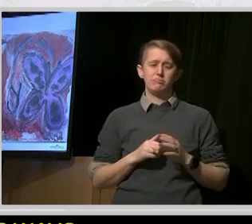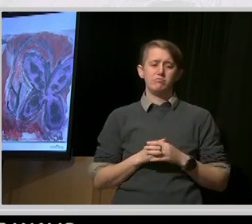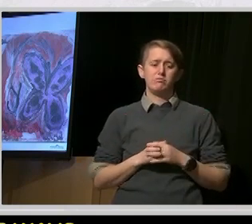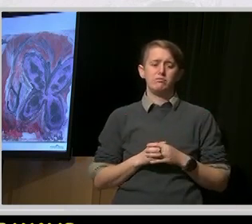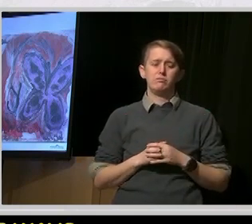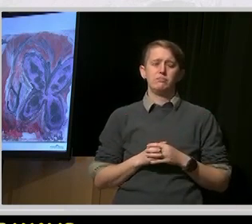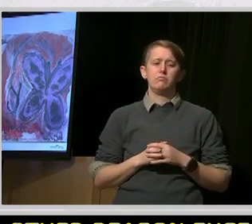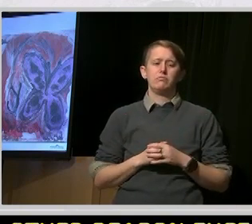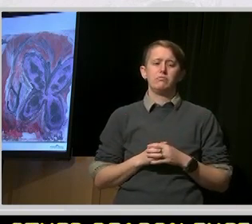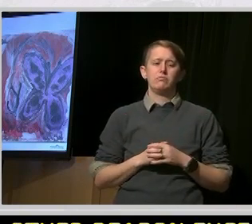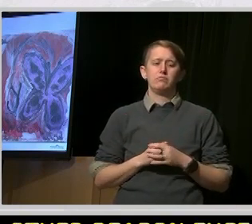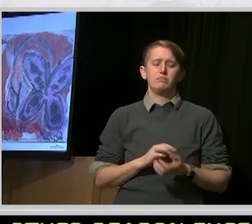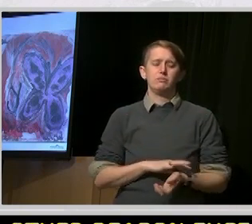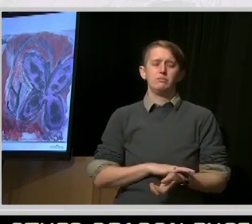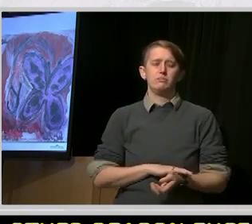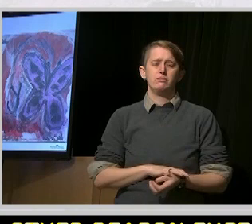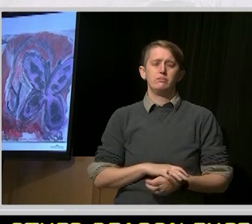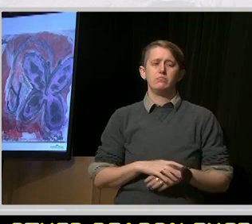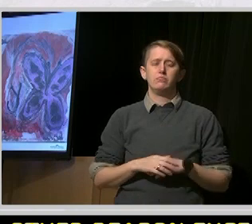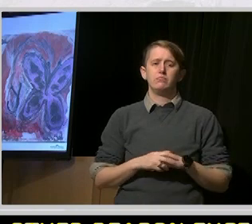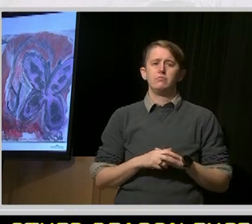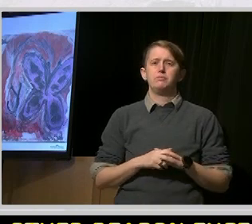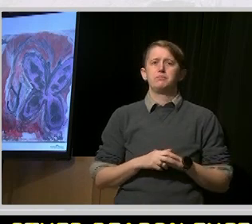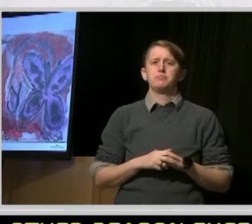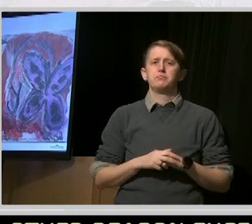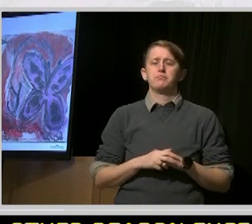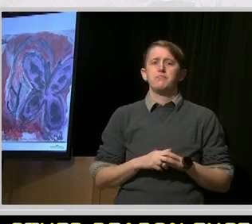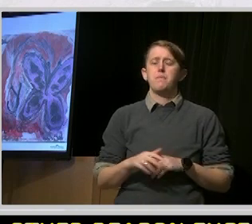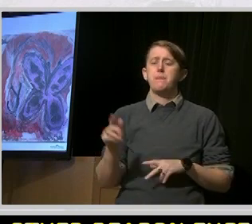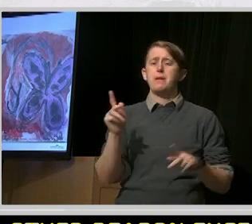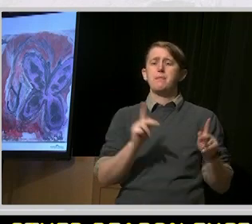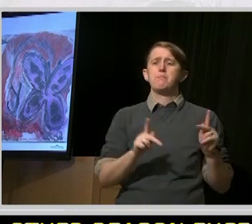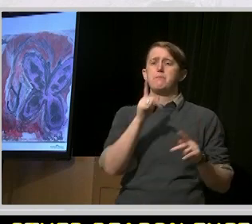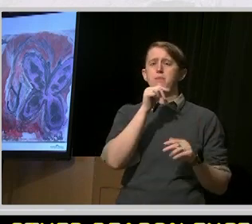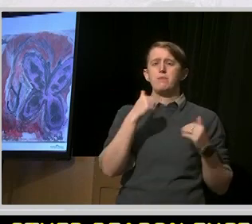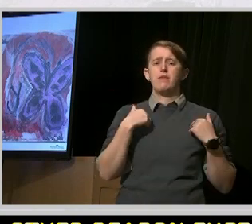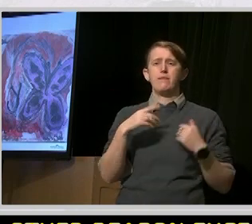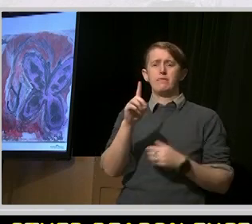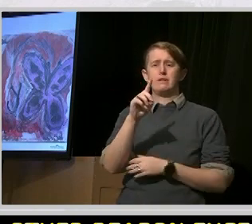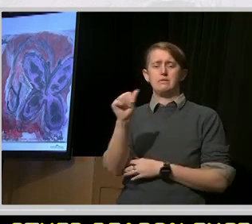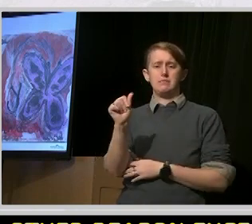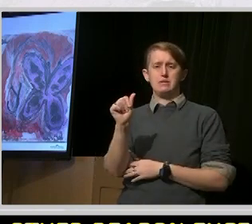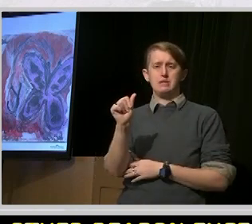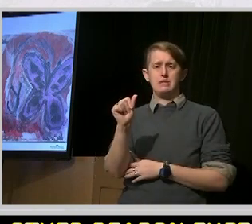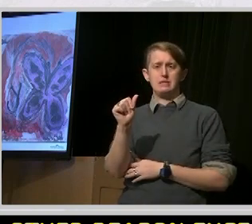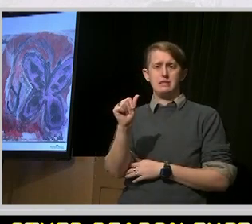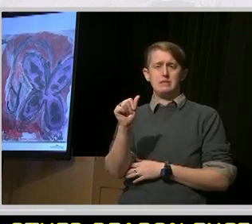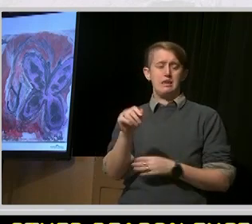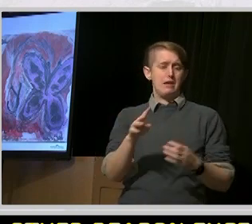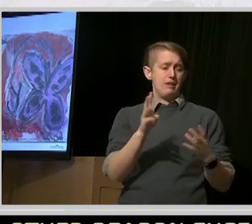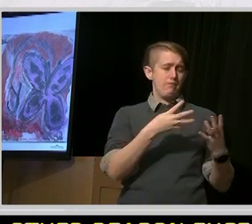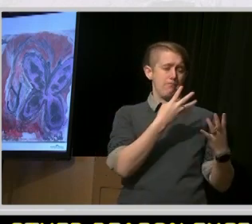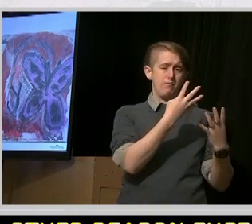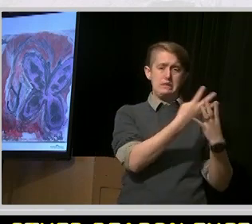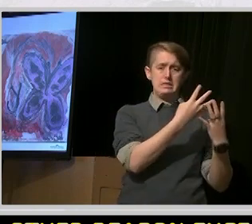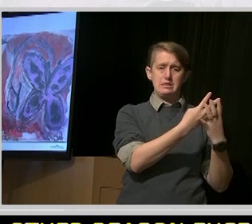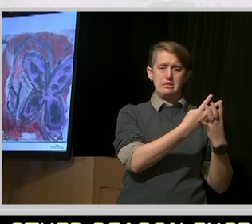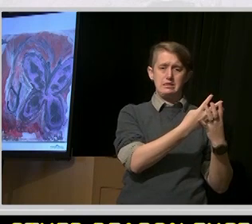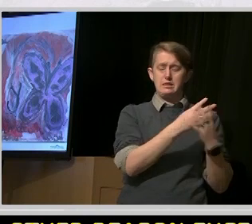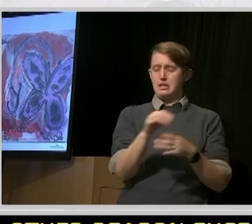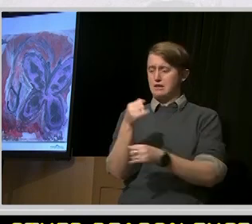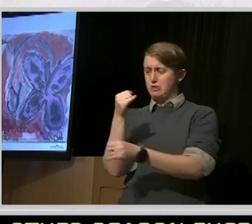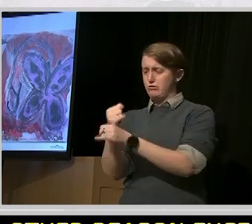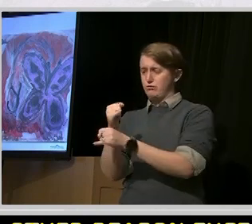right word, because people with disabilities don't get the same rights as prisoners. They don't get to